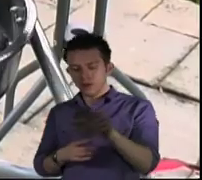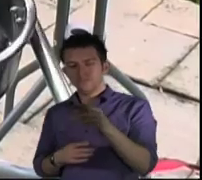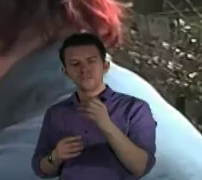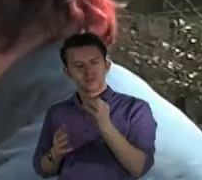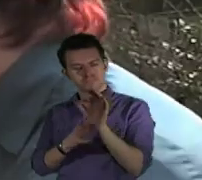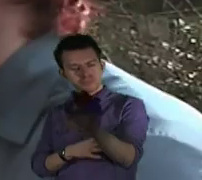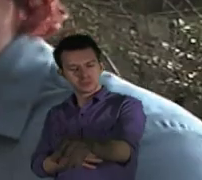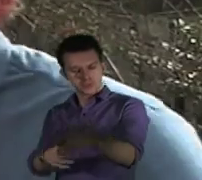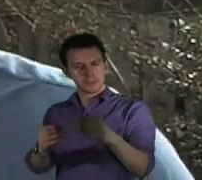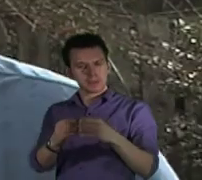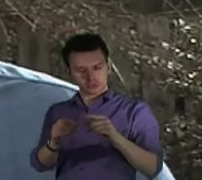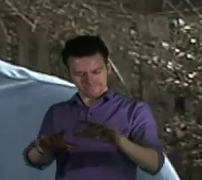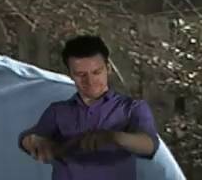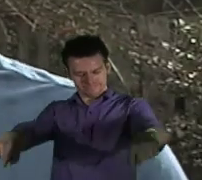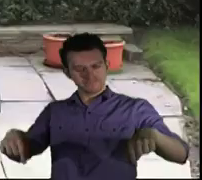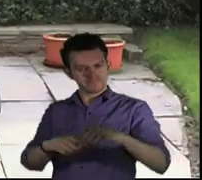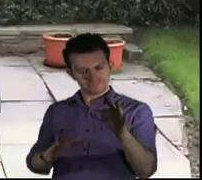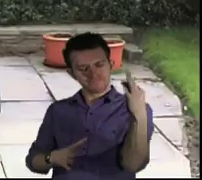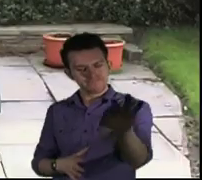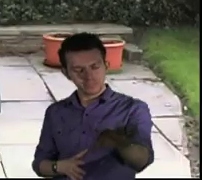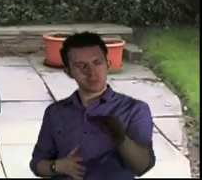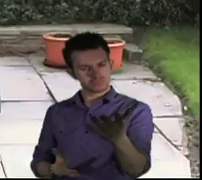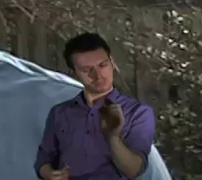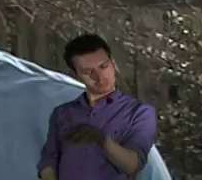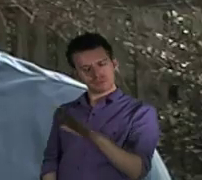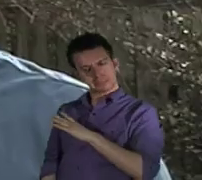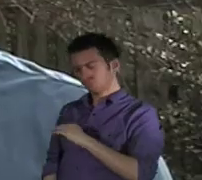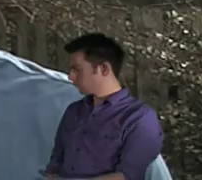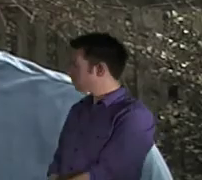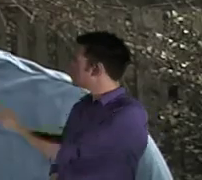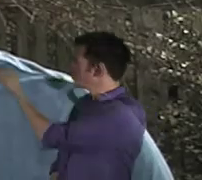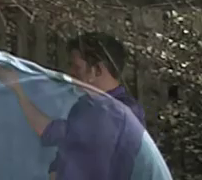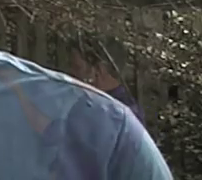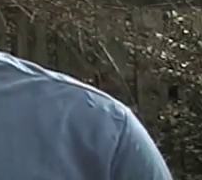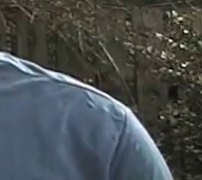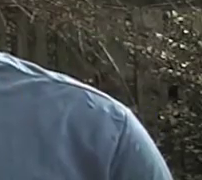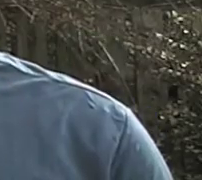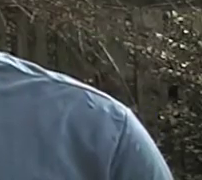white spirit or petrol. We don't want any unnecessary accidents now, do we?